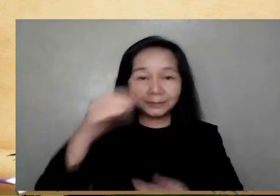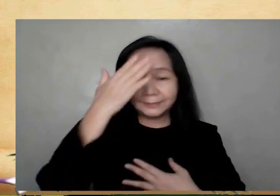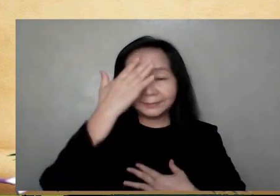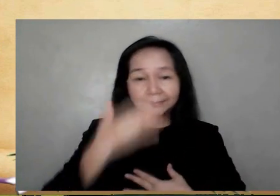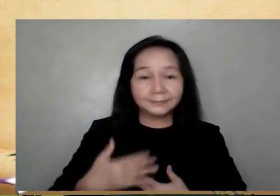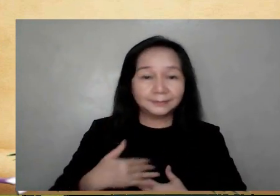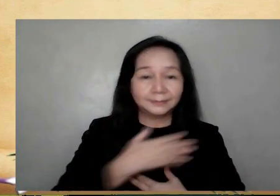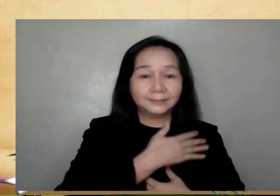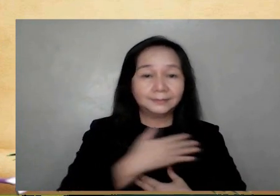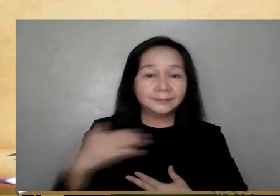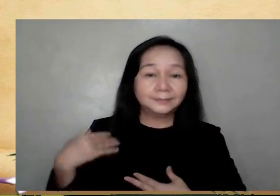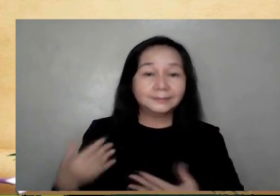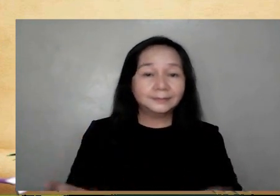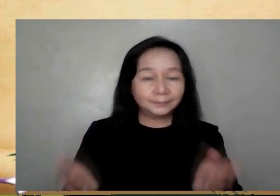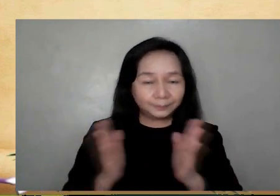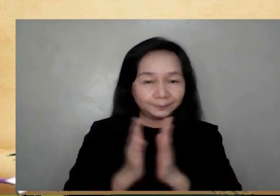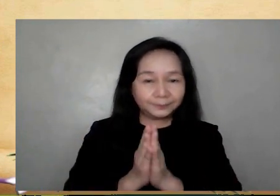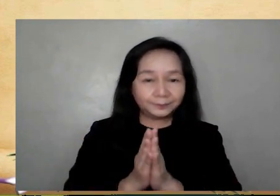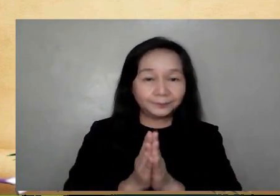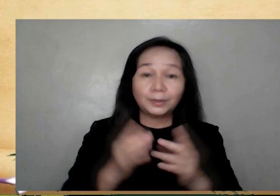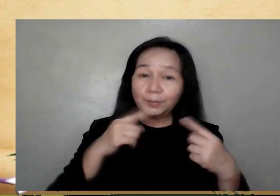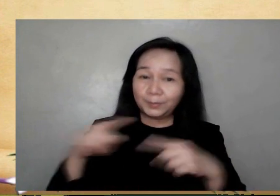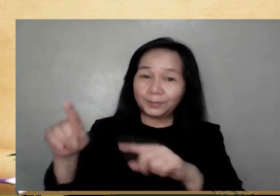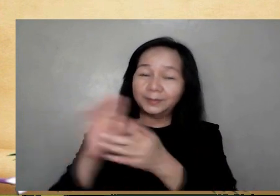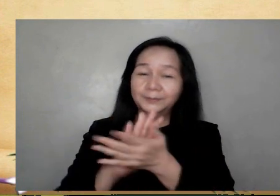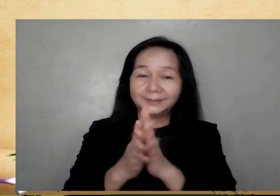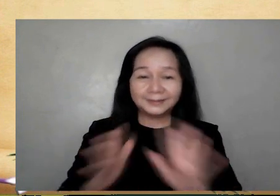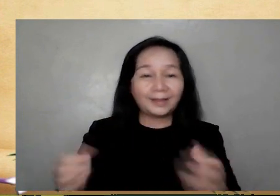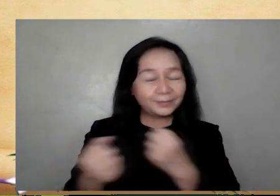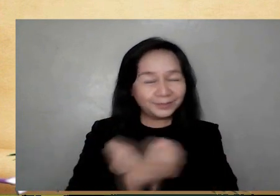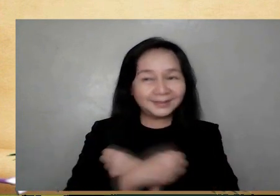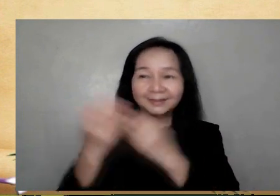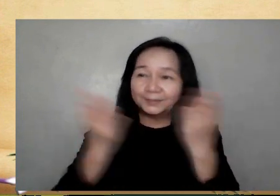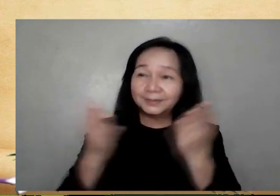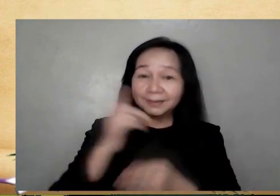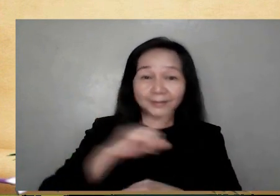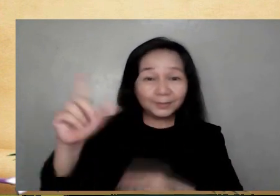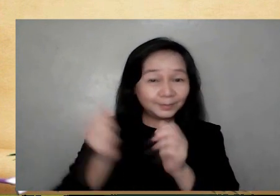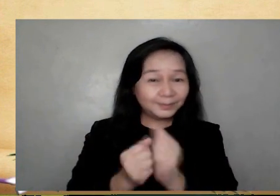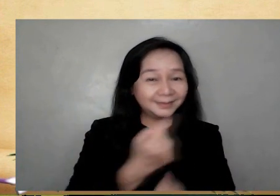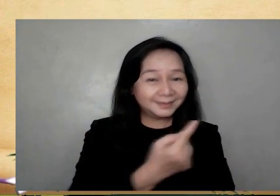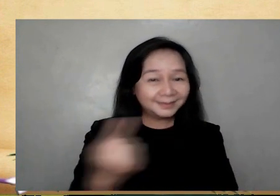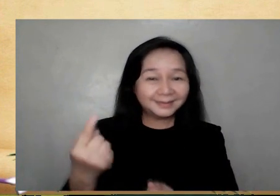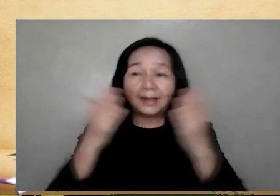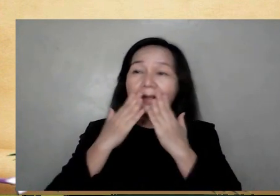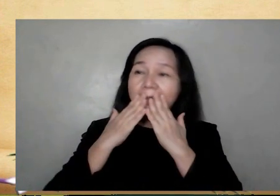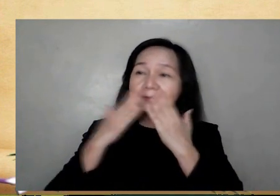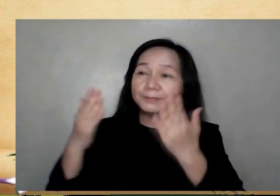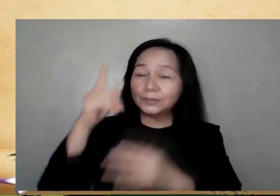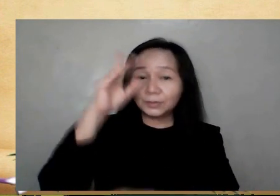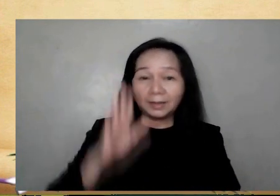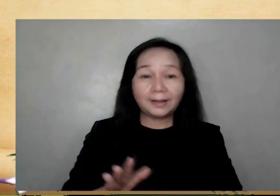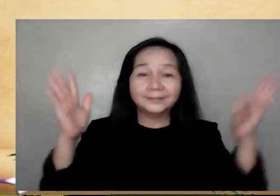and the Holy Spirit Amen Let us go in peace, loving and serving the Lord in one another Thanks be